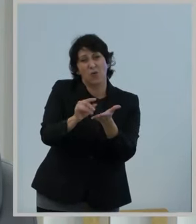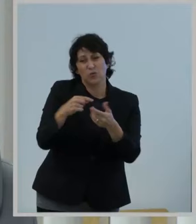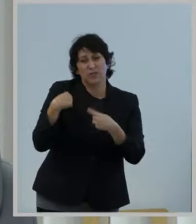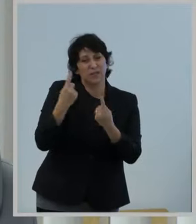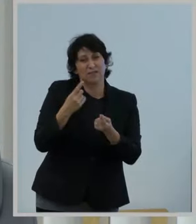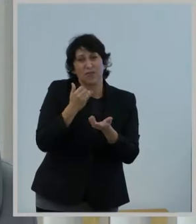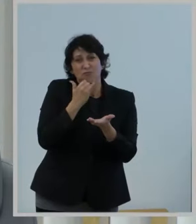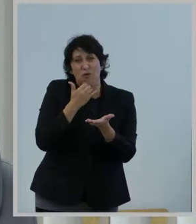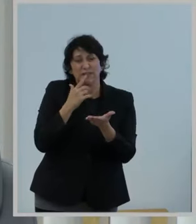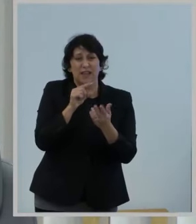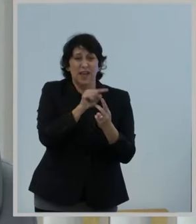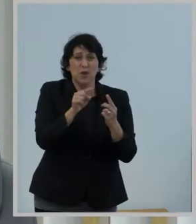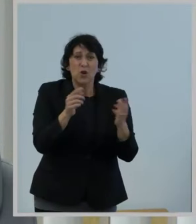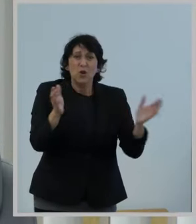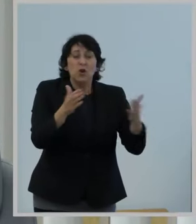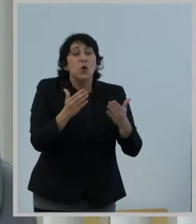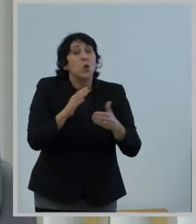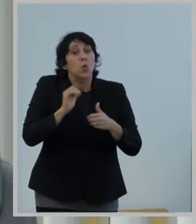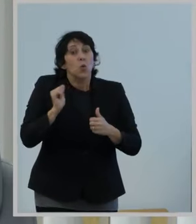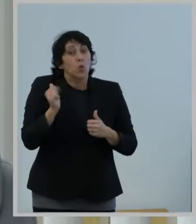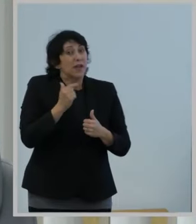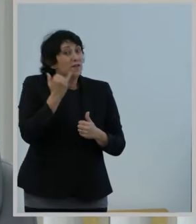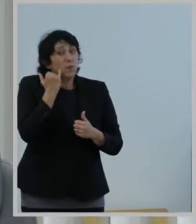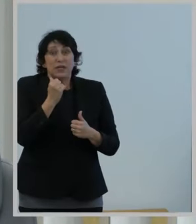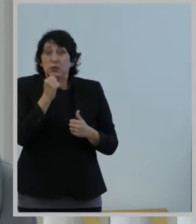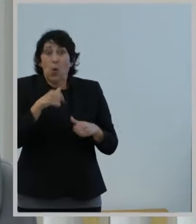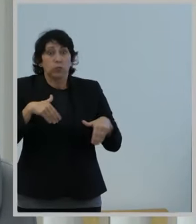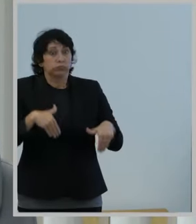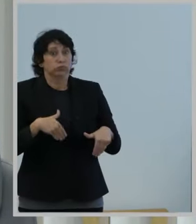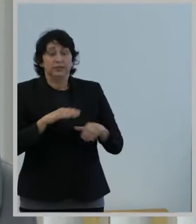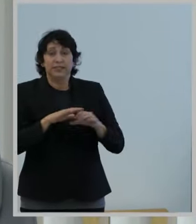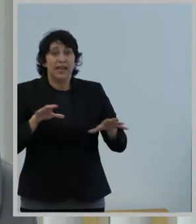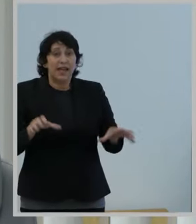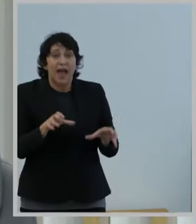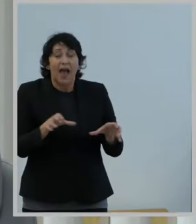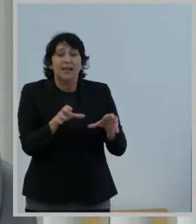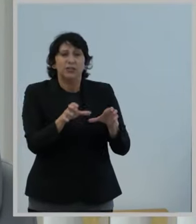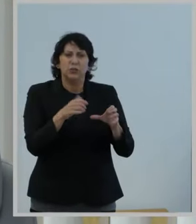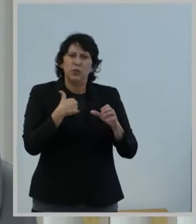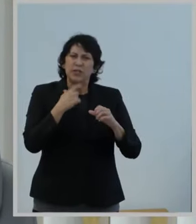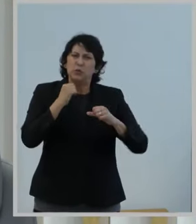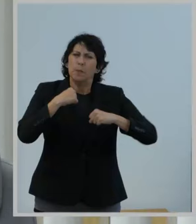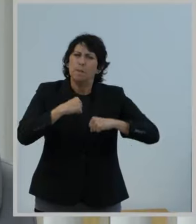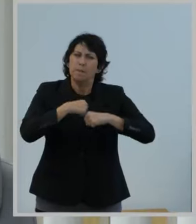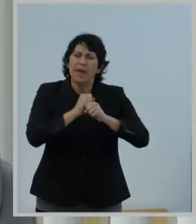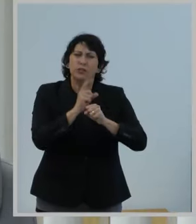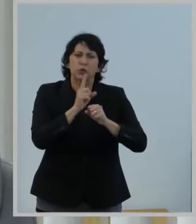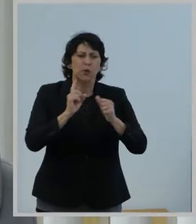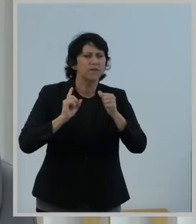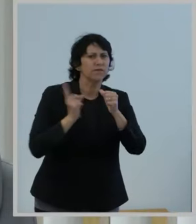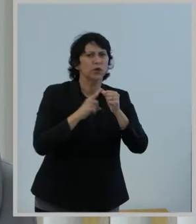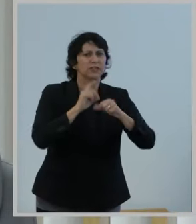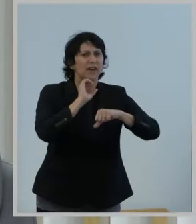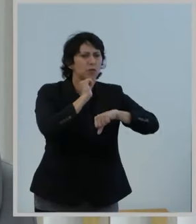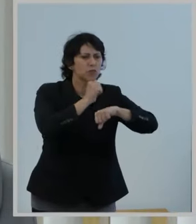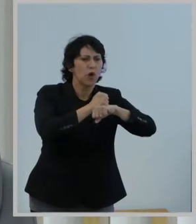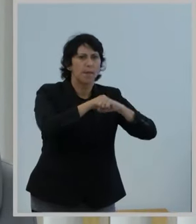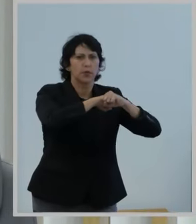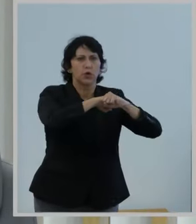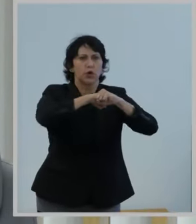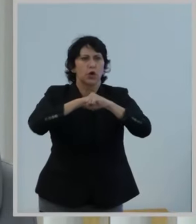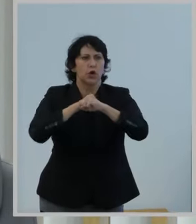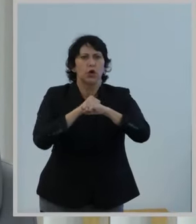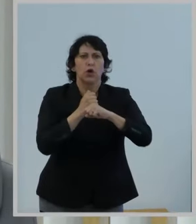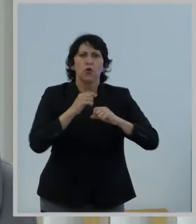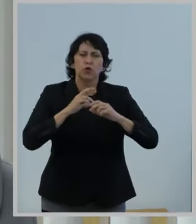While we all risk to lose out by not taking action to ensure that we have proper guardrails in place, it is historically